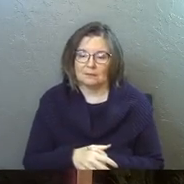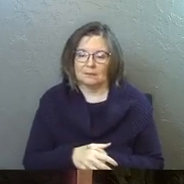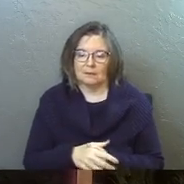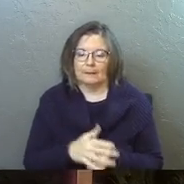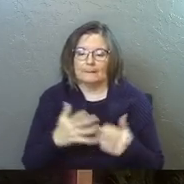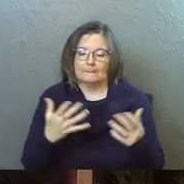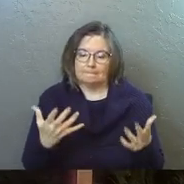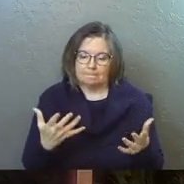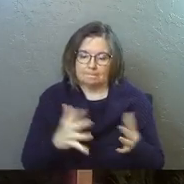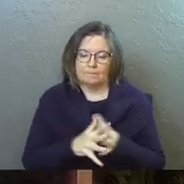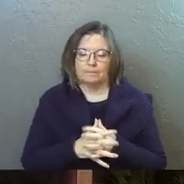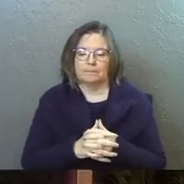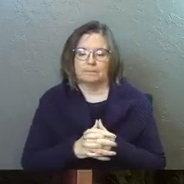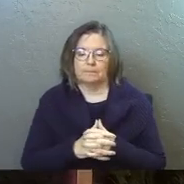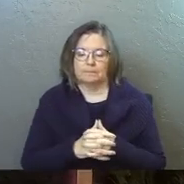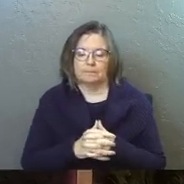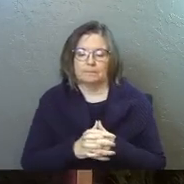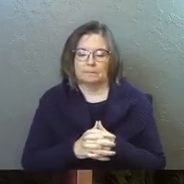Um,